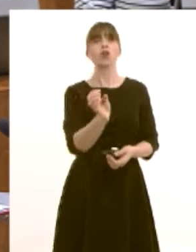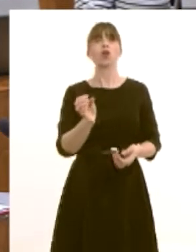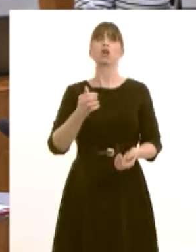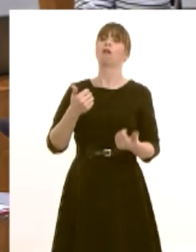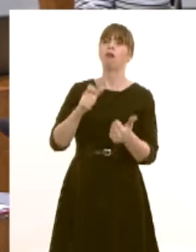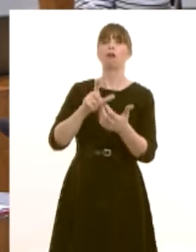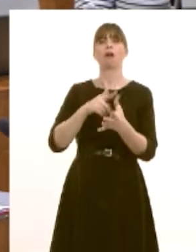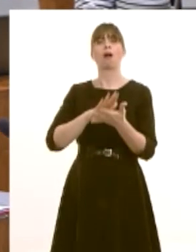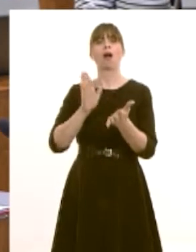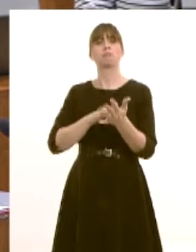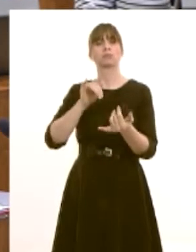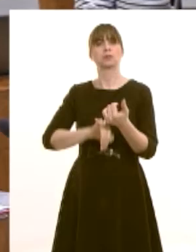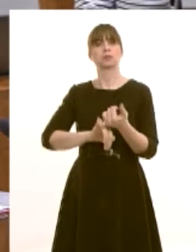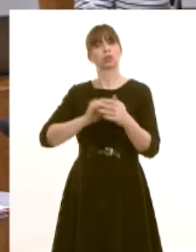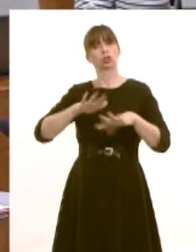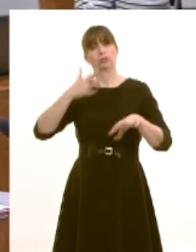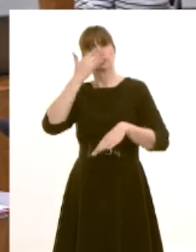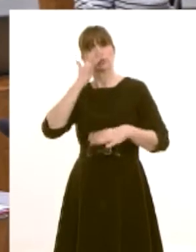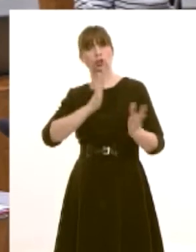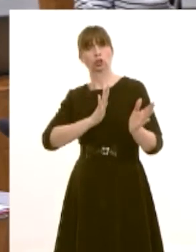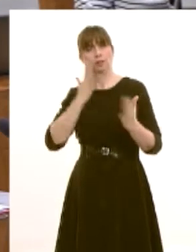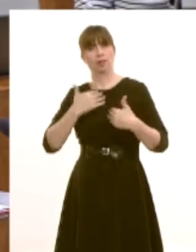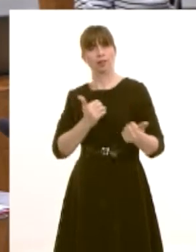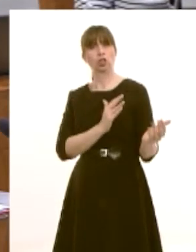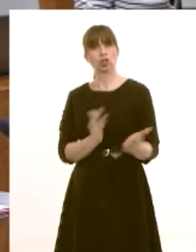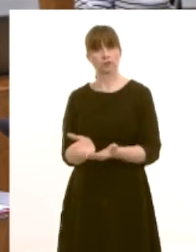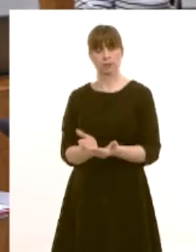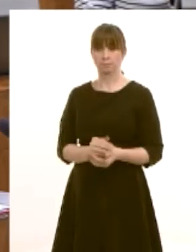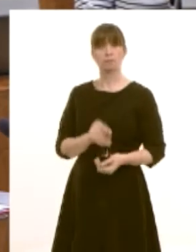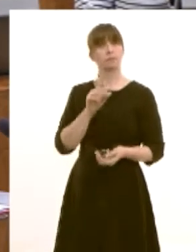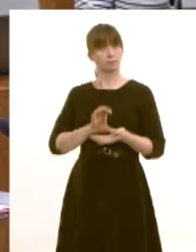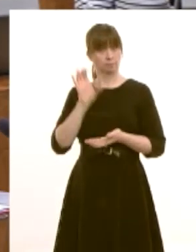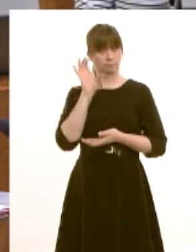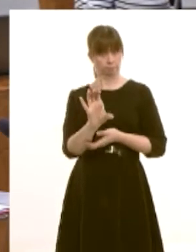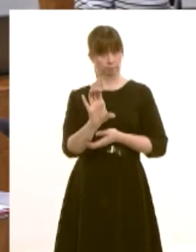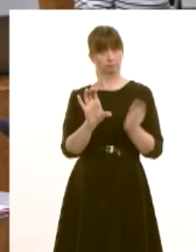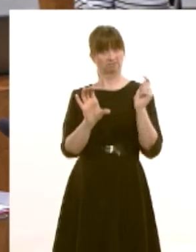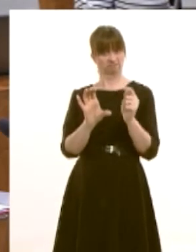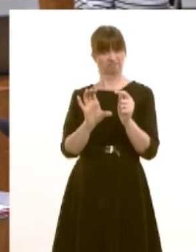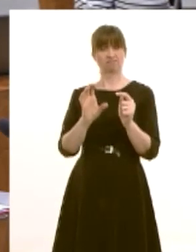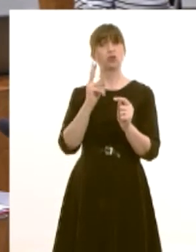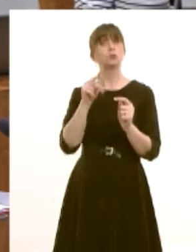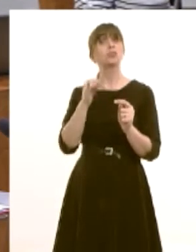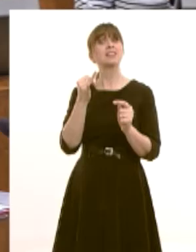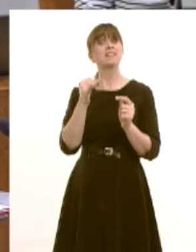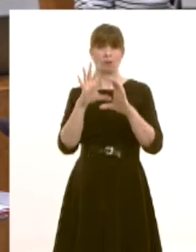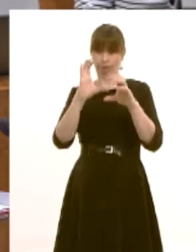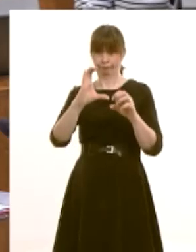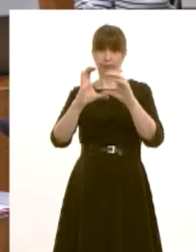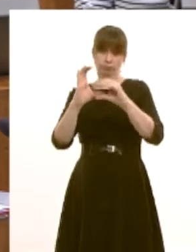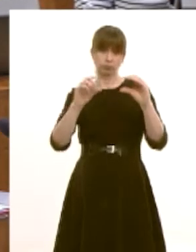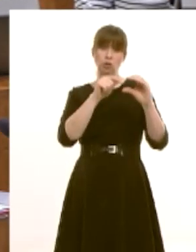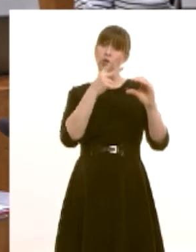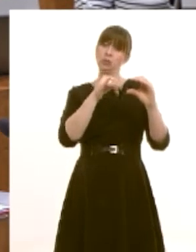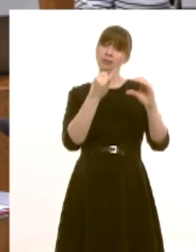and in terms of the money we've provided for calms that money will for example 2.7 million of it will go to improving